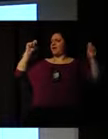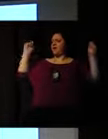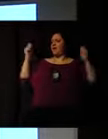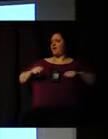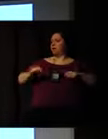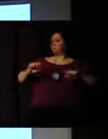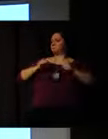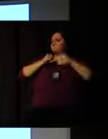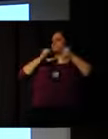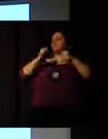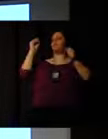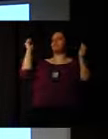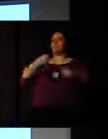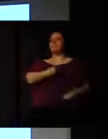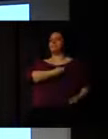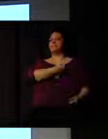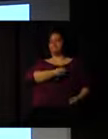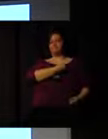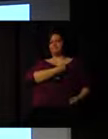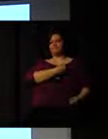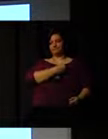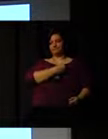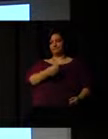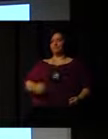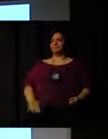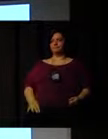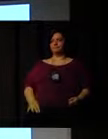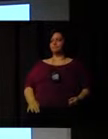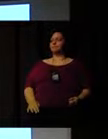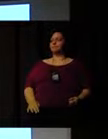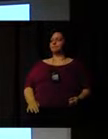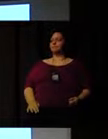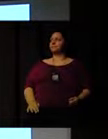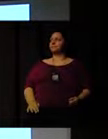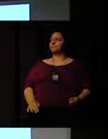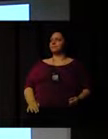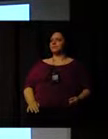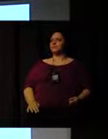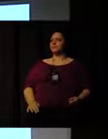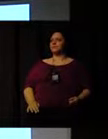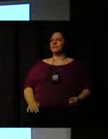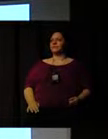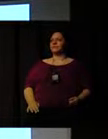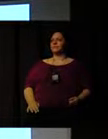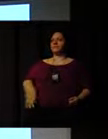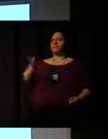Business survives only by defeating and dominating competition.